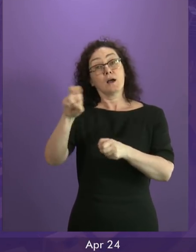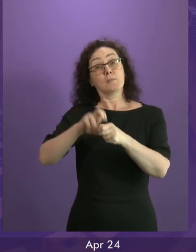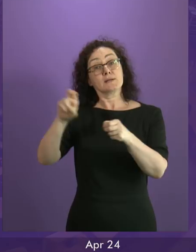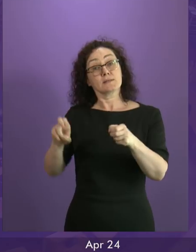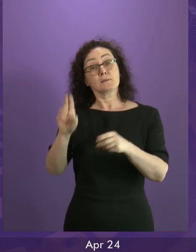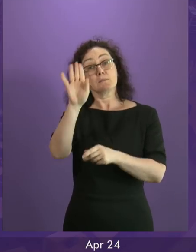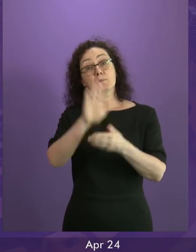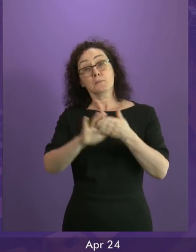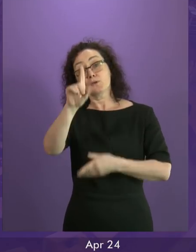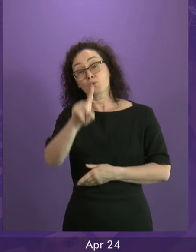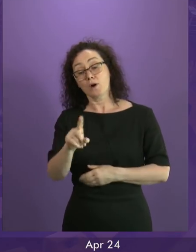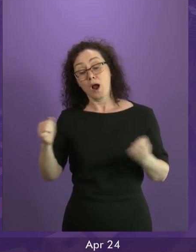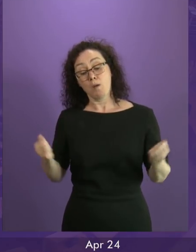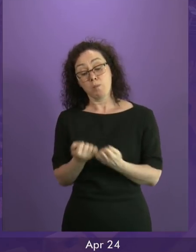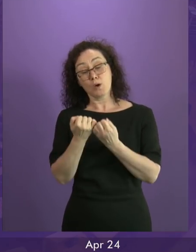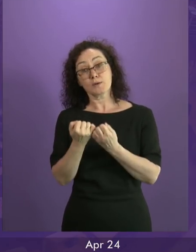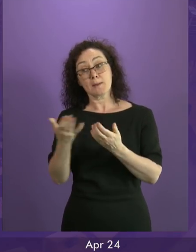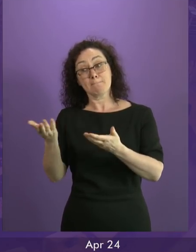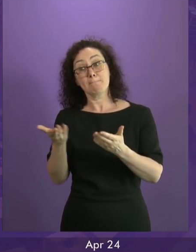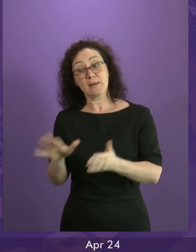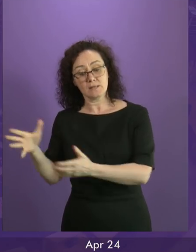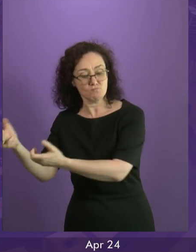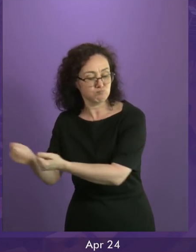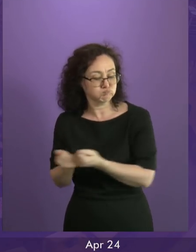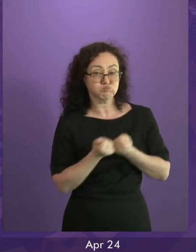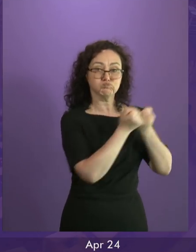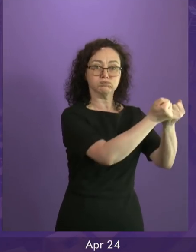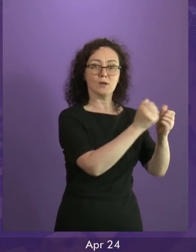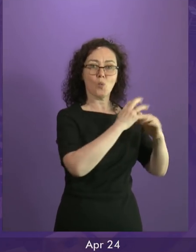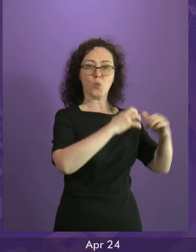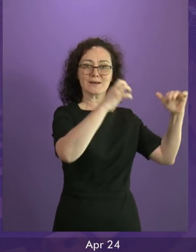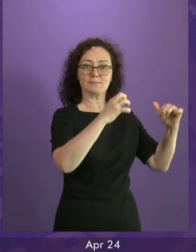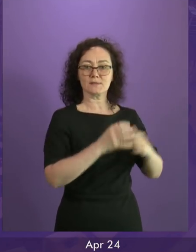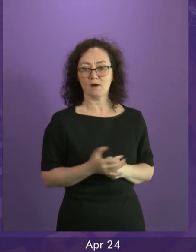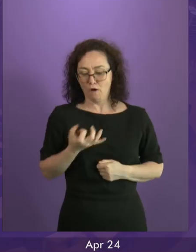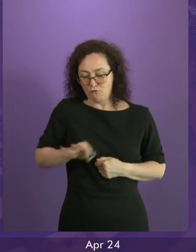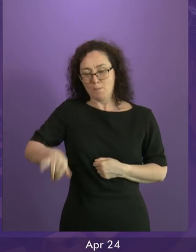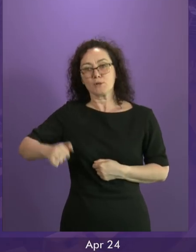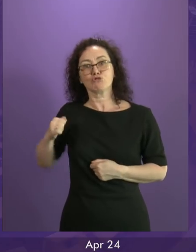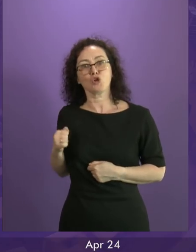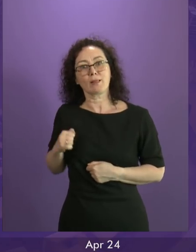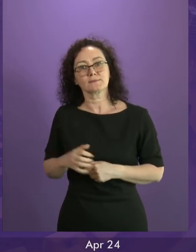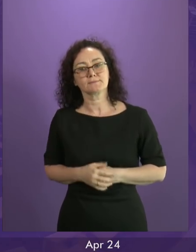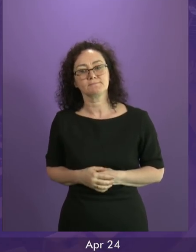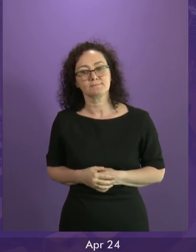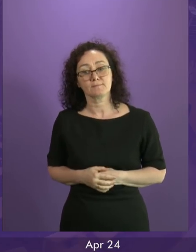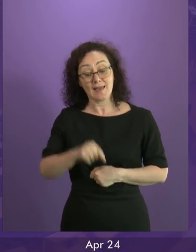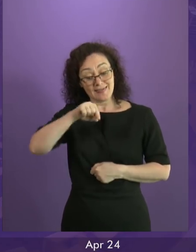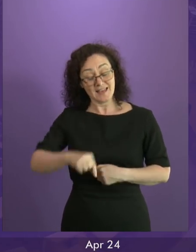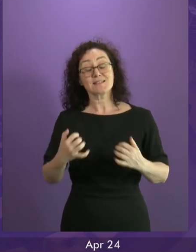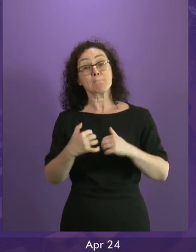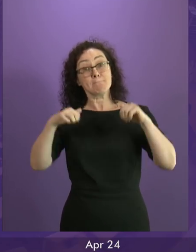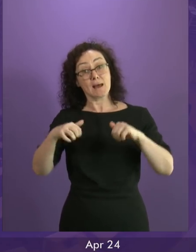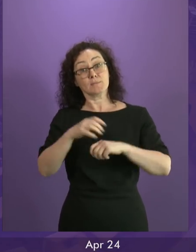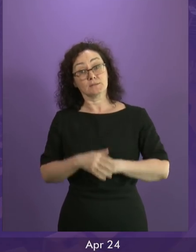frankly, it really ill behoves the Tories to deny that that is the case. This parliament, with the exception of the